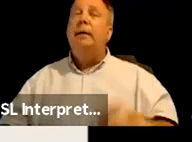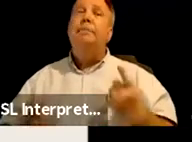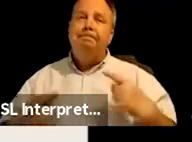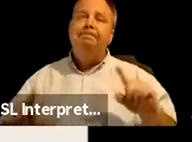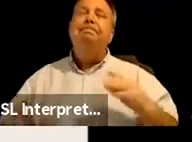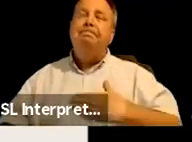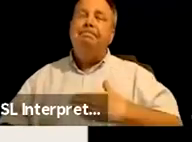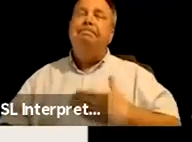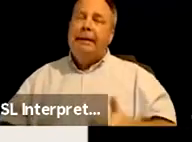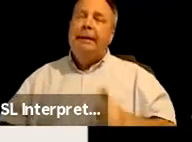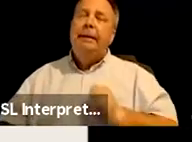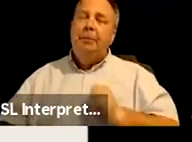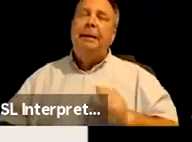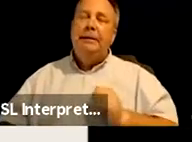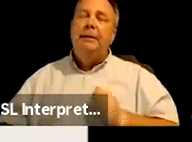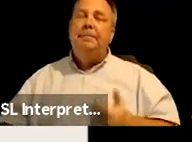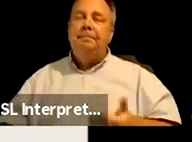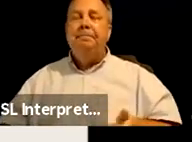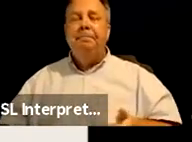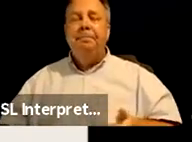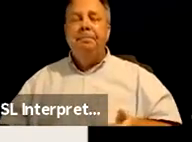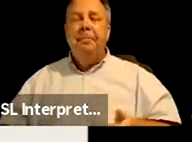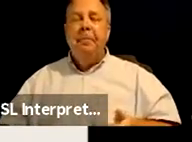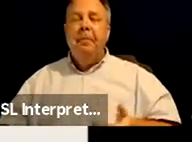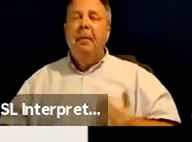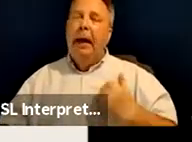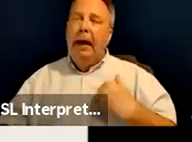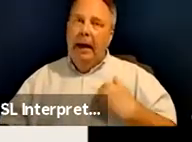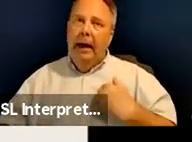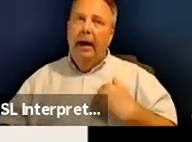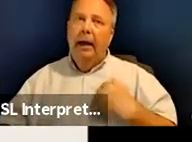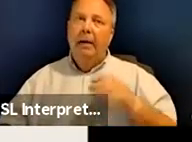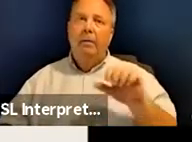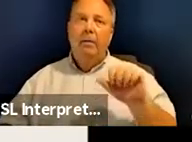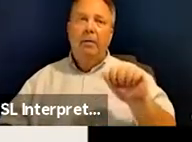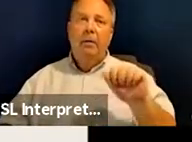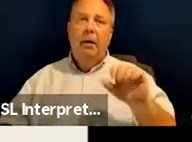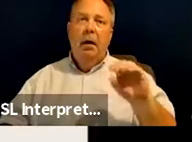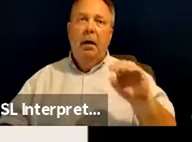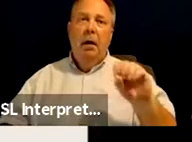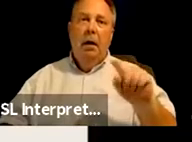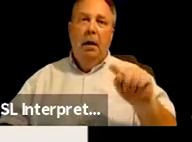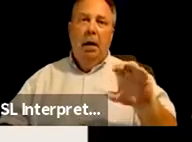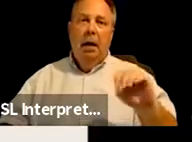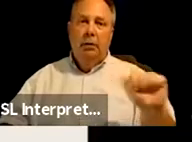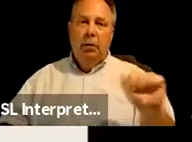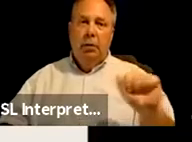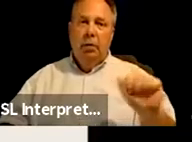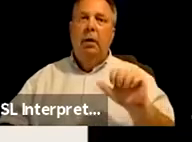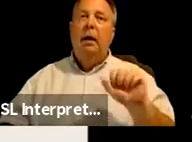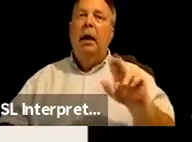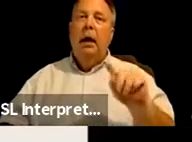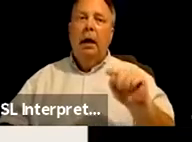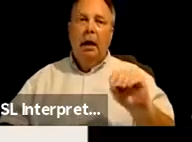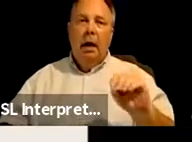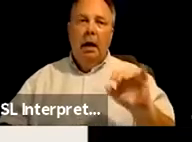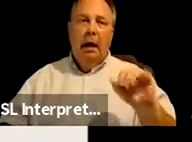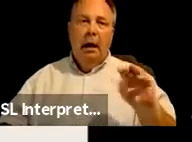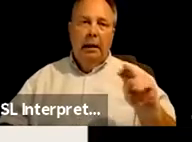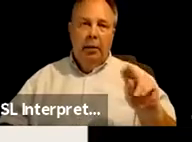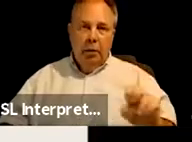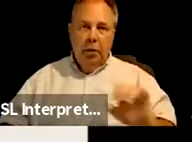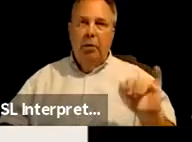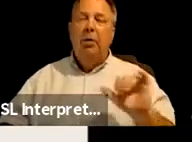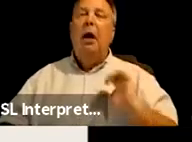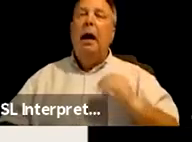that to myself. Um, I have osteoarthritis and autoimmune arthritis. I have migraines. I have